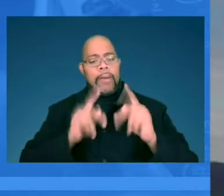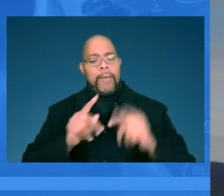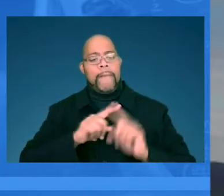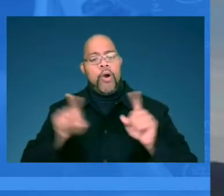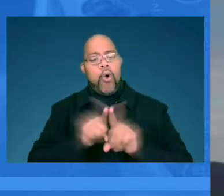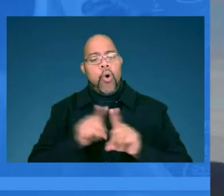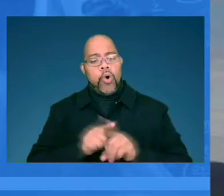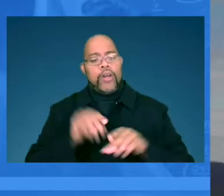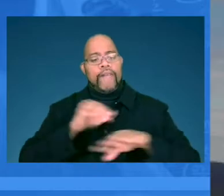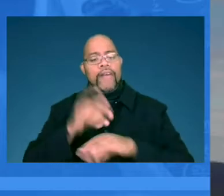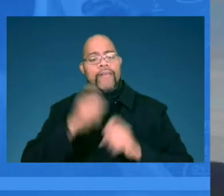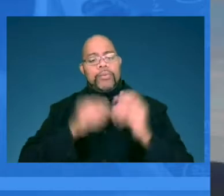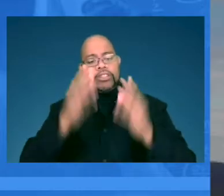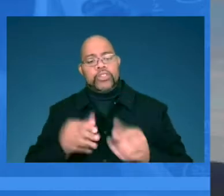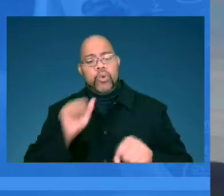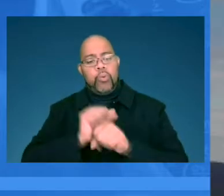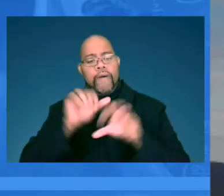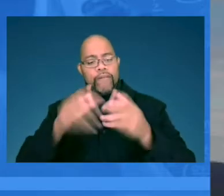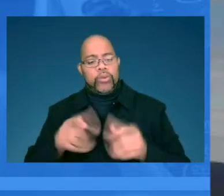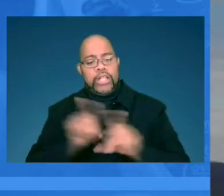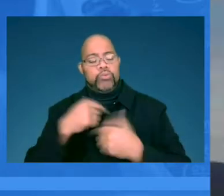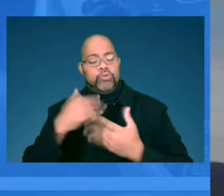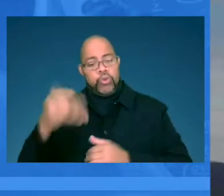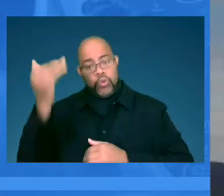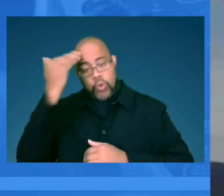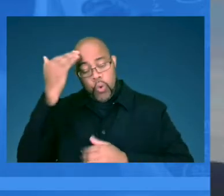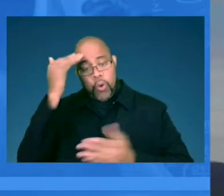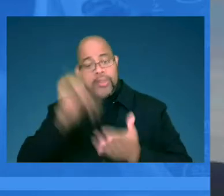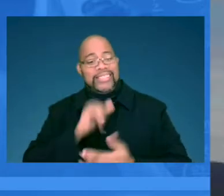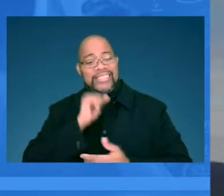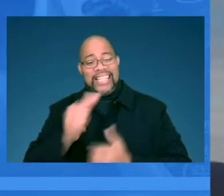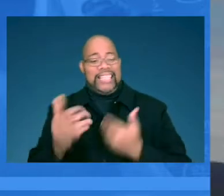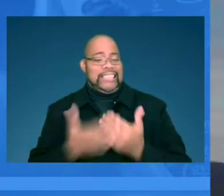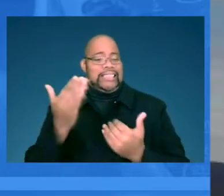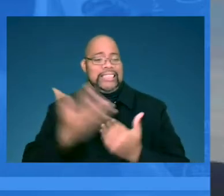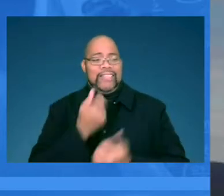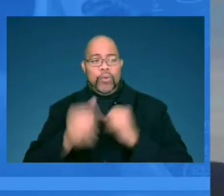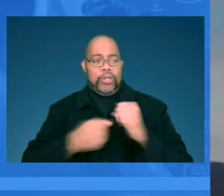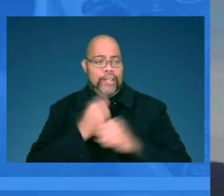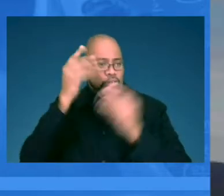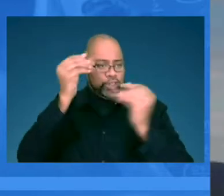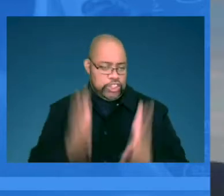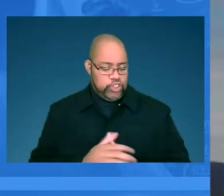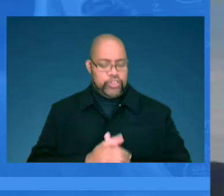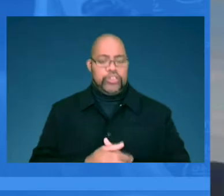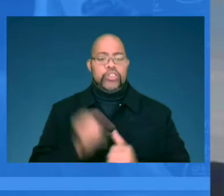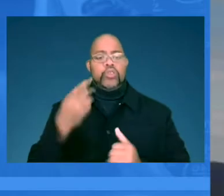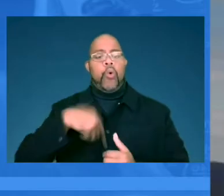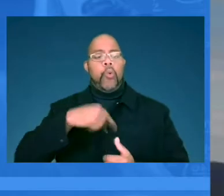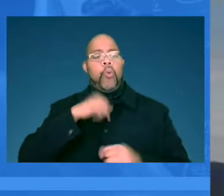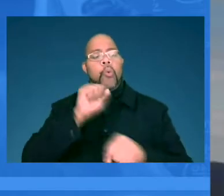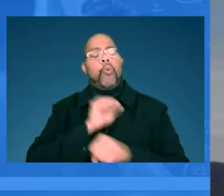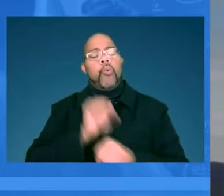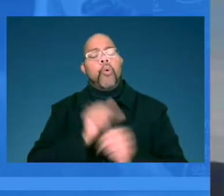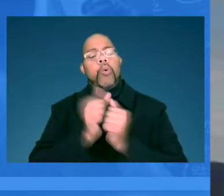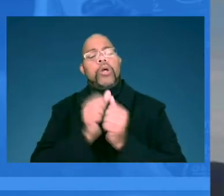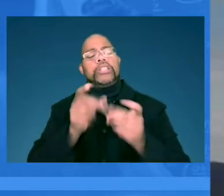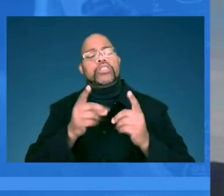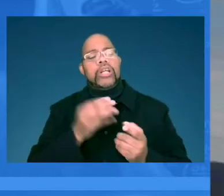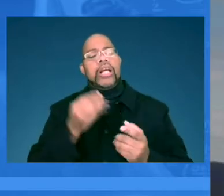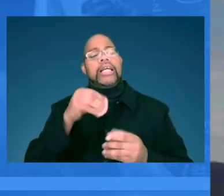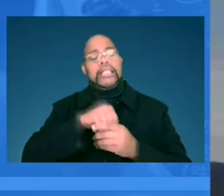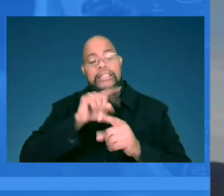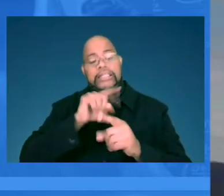people, but also the effects on the teacher workforce. As we all know, it has not been an easy few years for teachers. So we've been working with